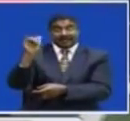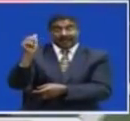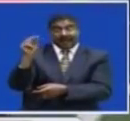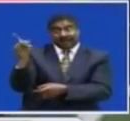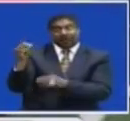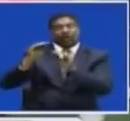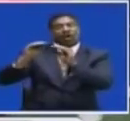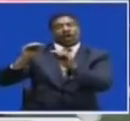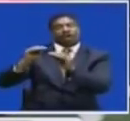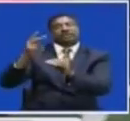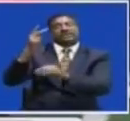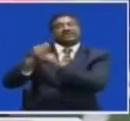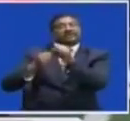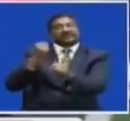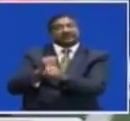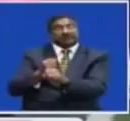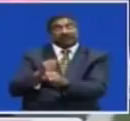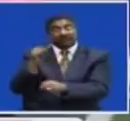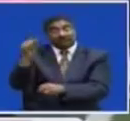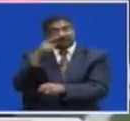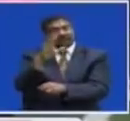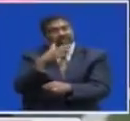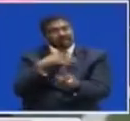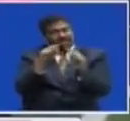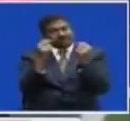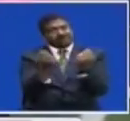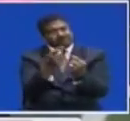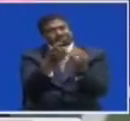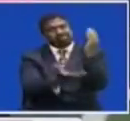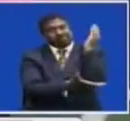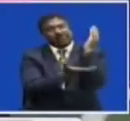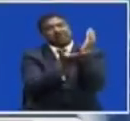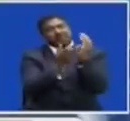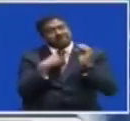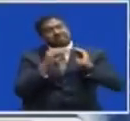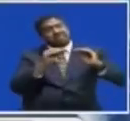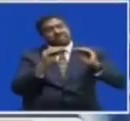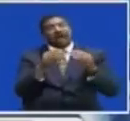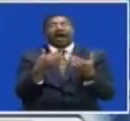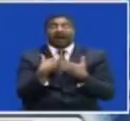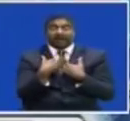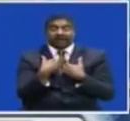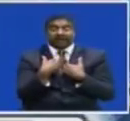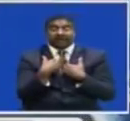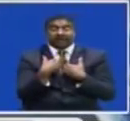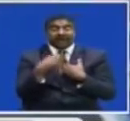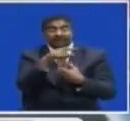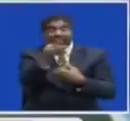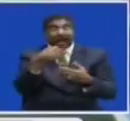Past Two Years He Says Watakeni And His Teammates Have Massively Improved Over Time They Have Got A Big Chance Because